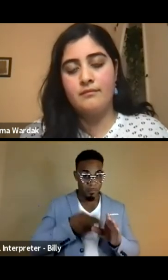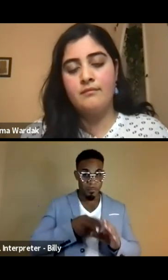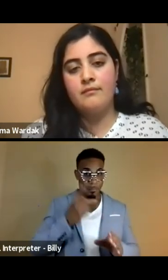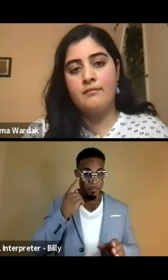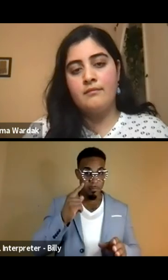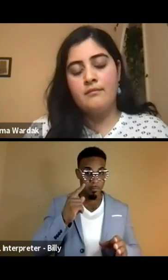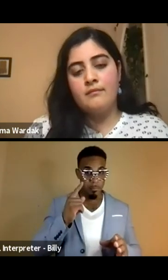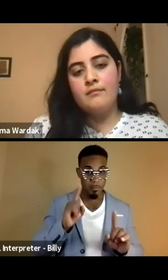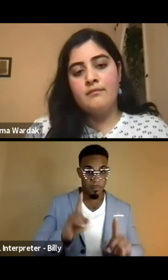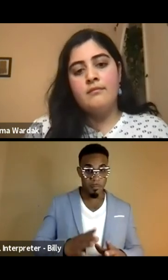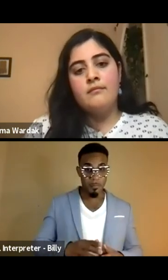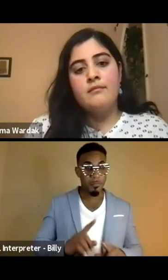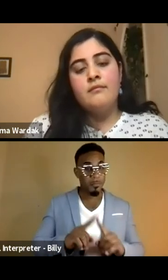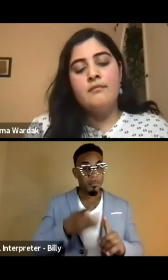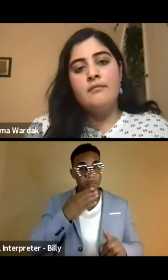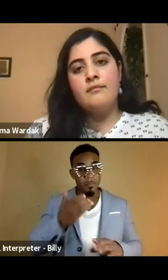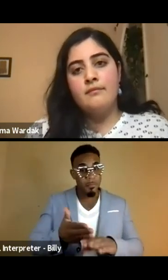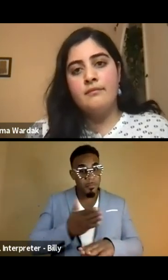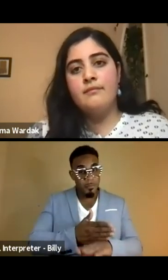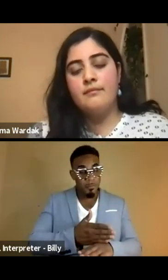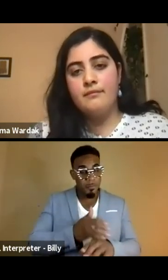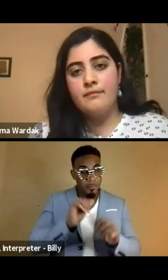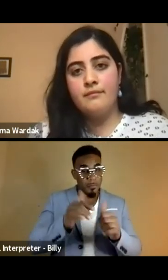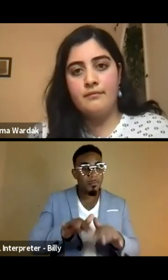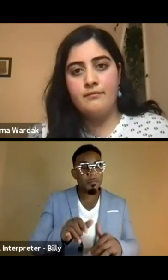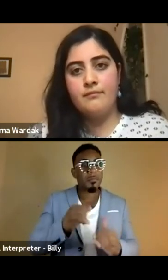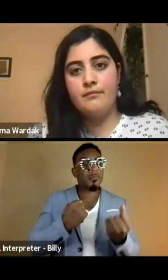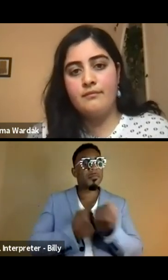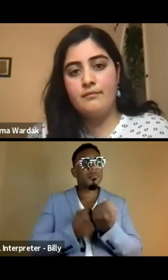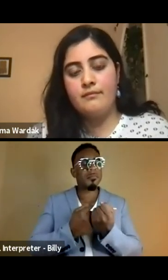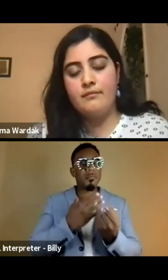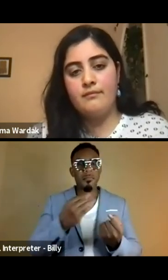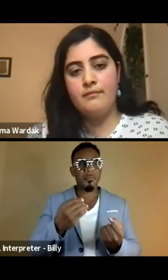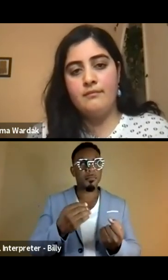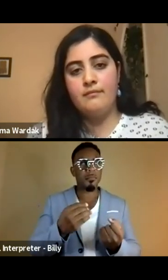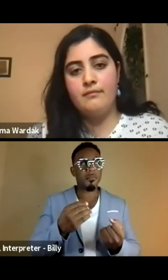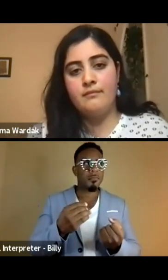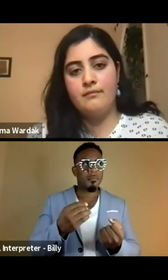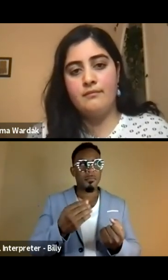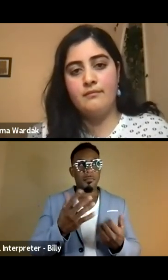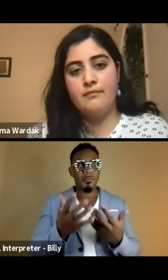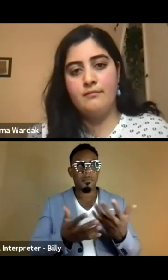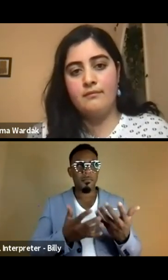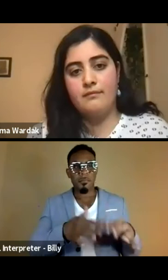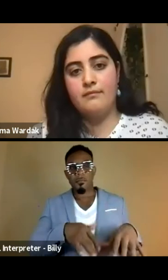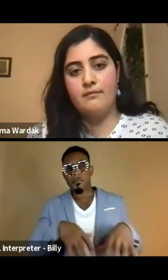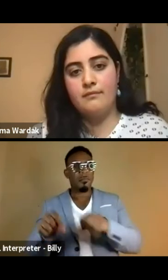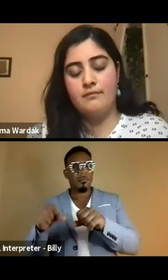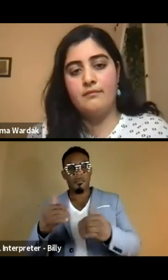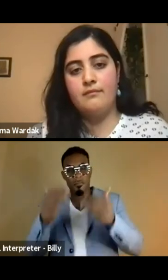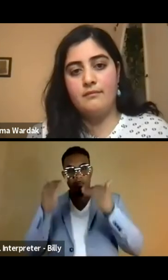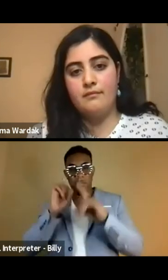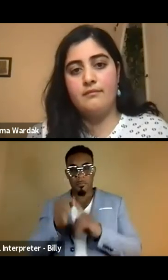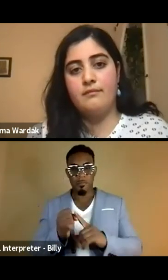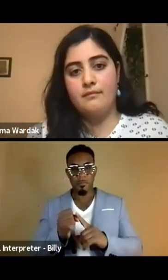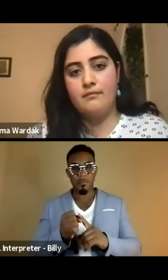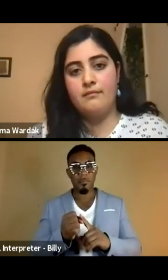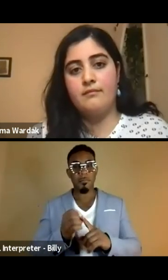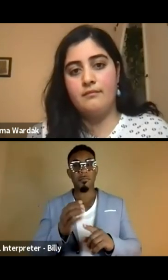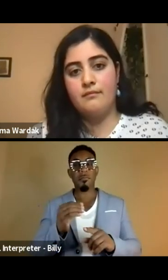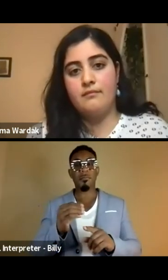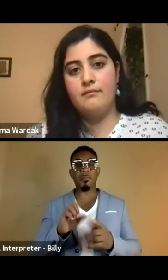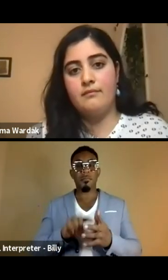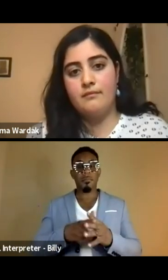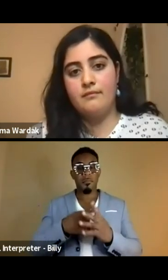for, for attendees to better shape how they're advocating and, and kind of take this overwhelming situation and